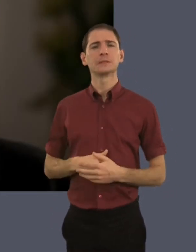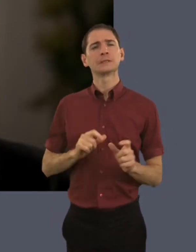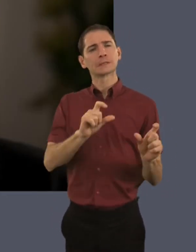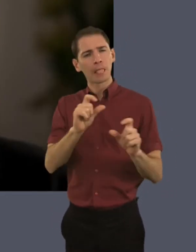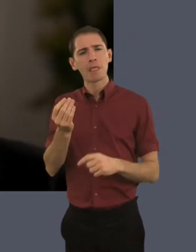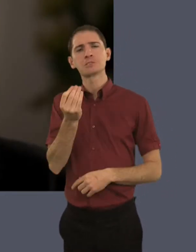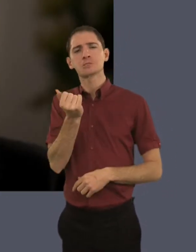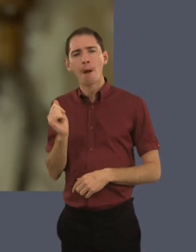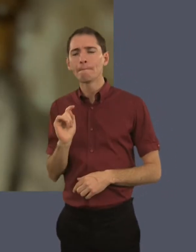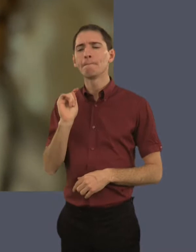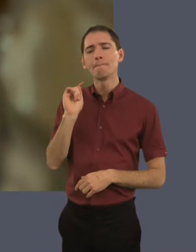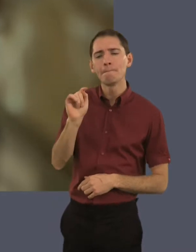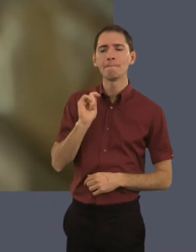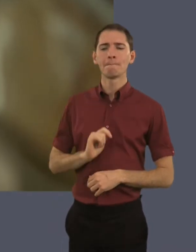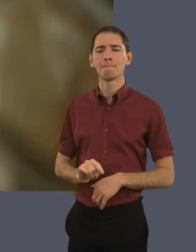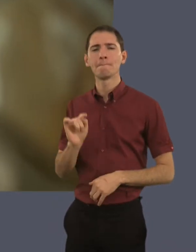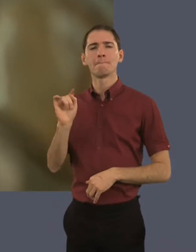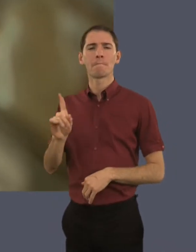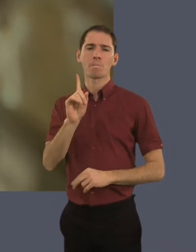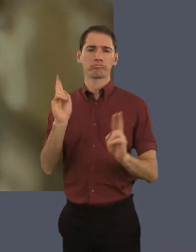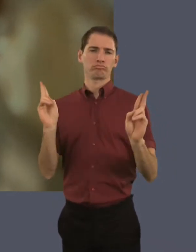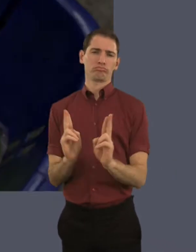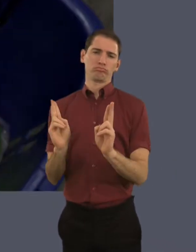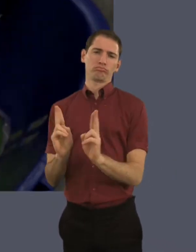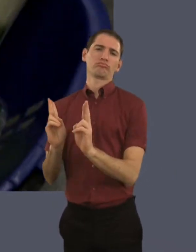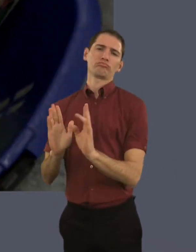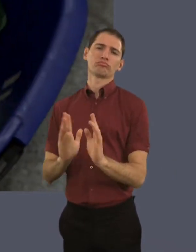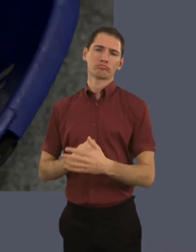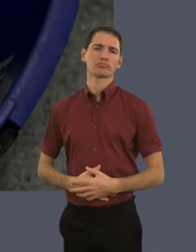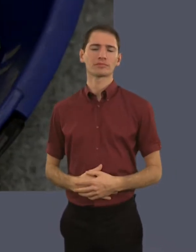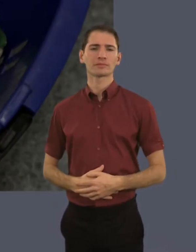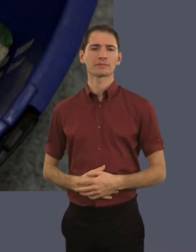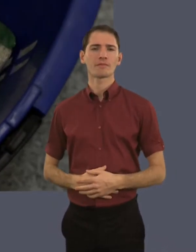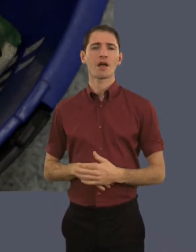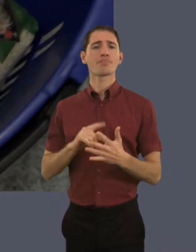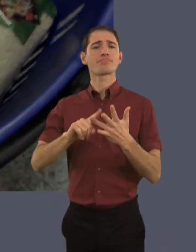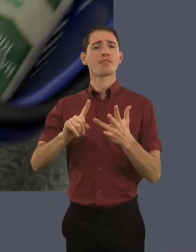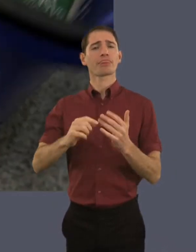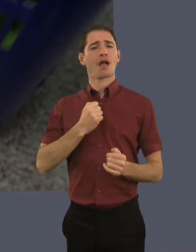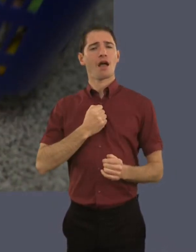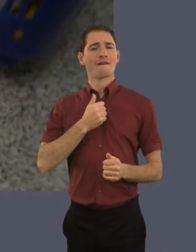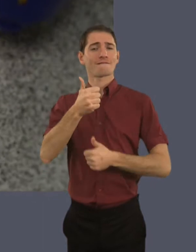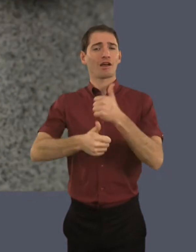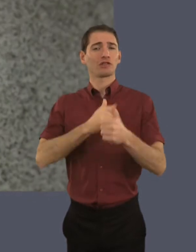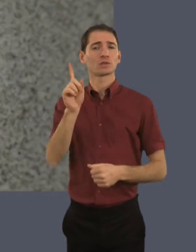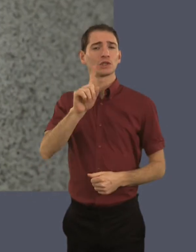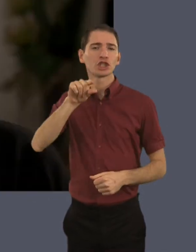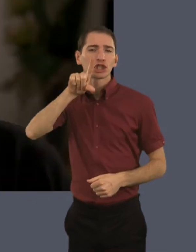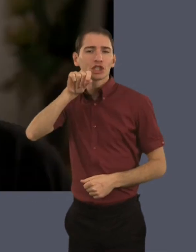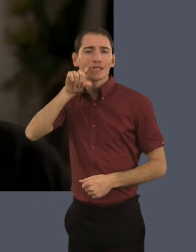these things. I wouldn't say totally. So I have some things still, but I do in moderation.